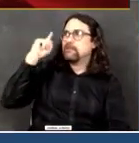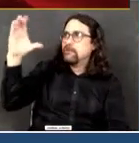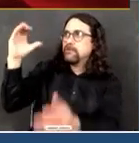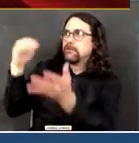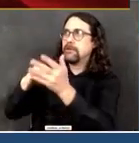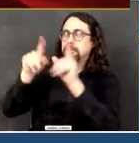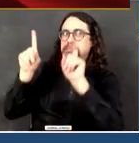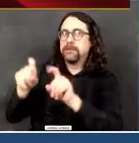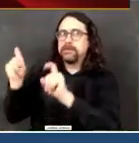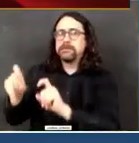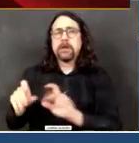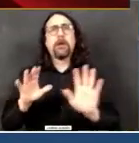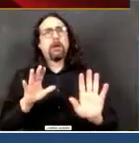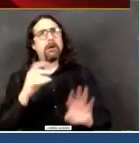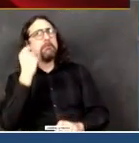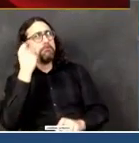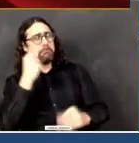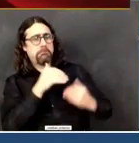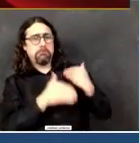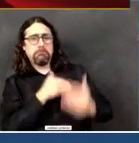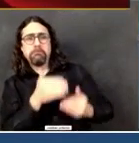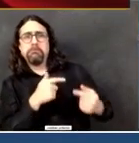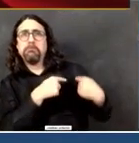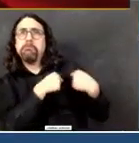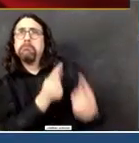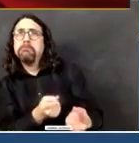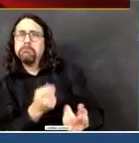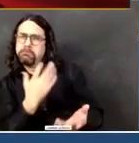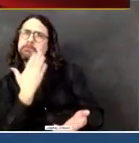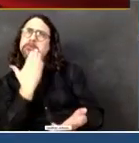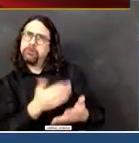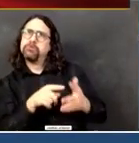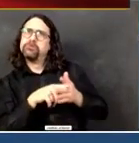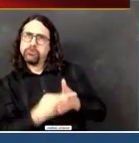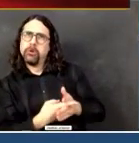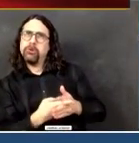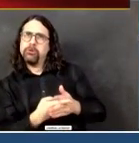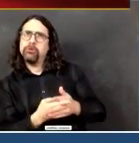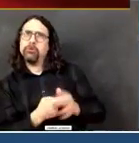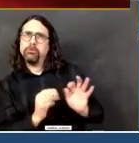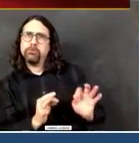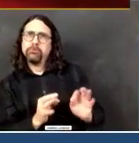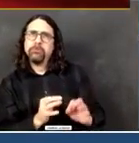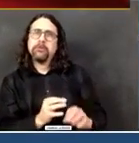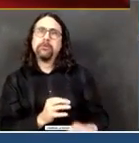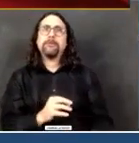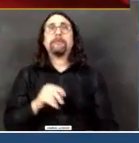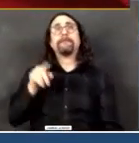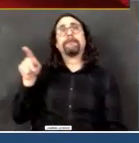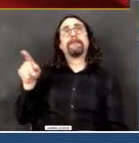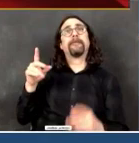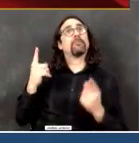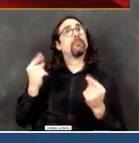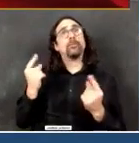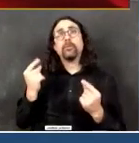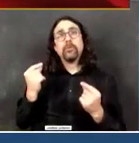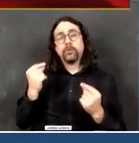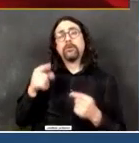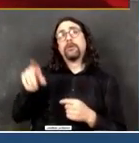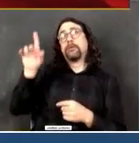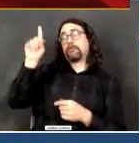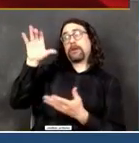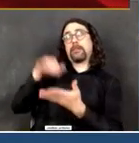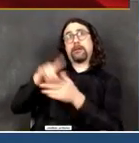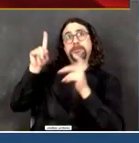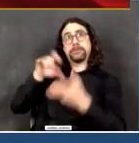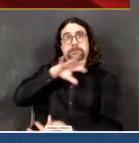of those individualized test kits would be focused on health and hospitals for their current needs and for the new sites that I